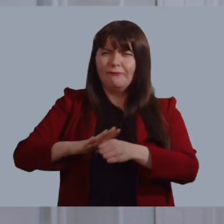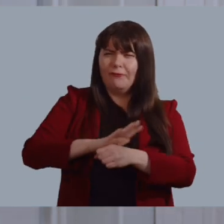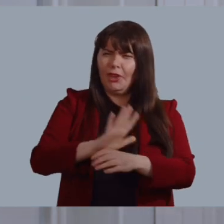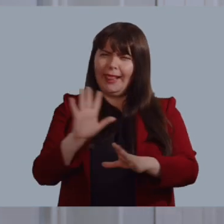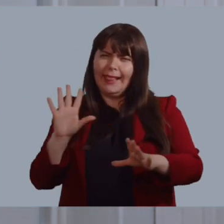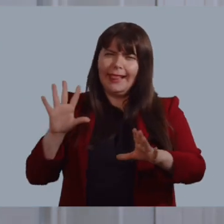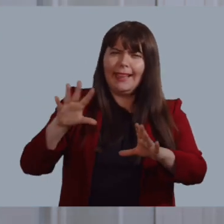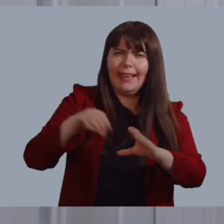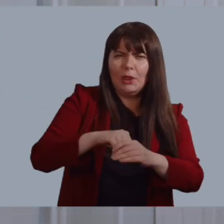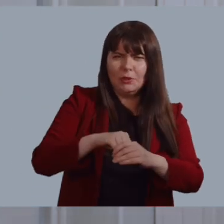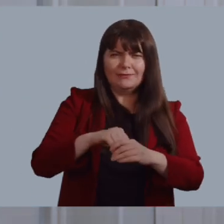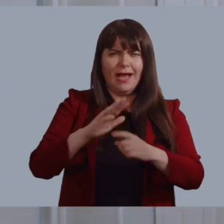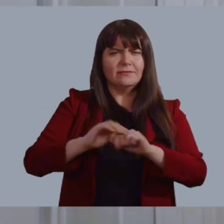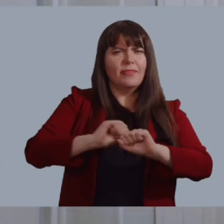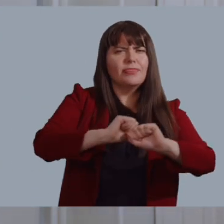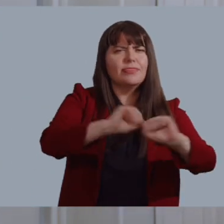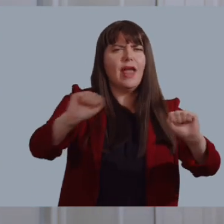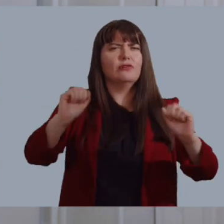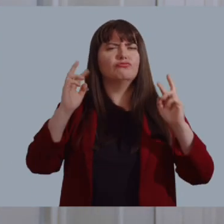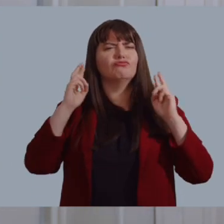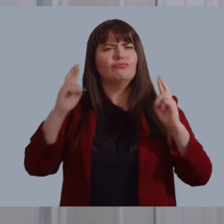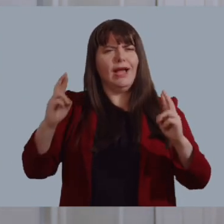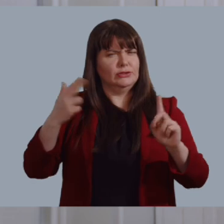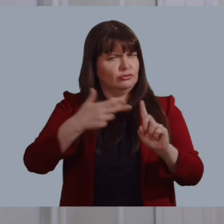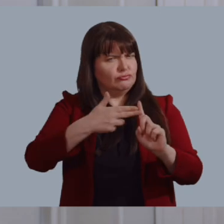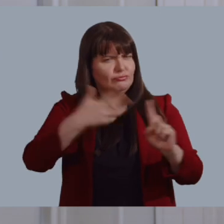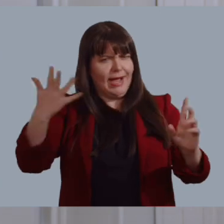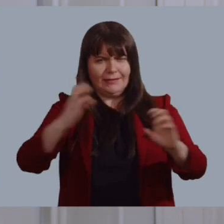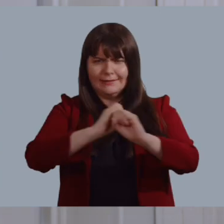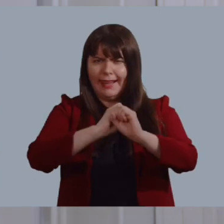and where their rights are recognised and realised.